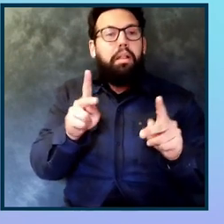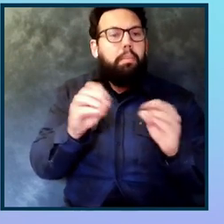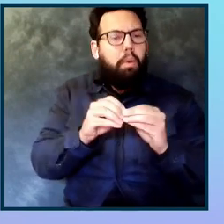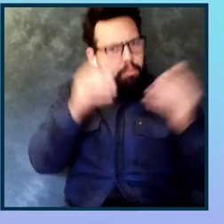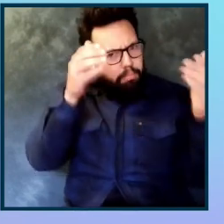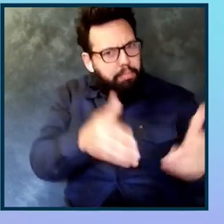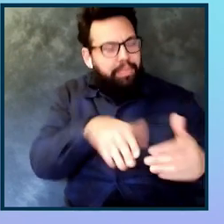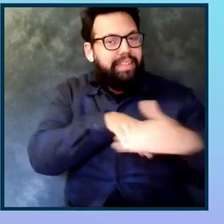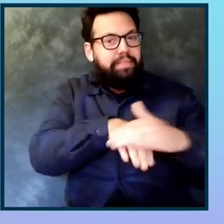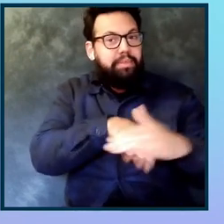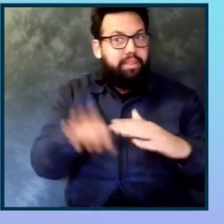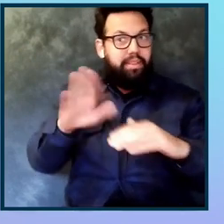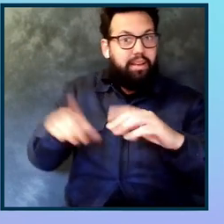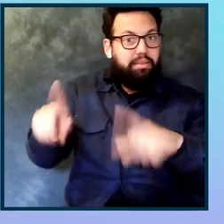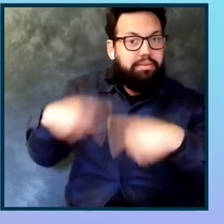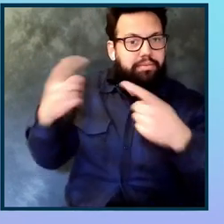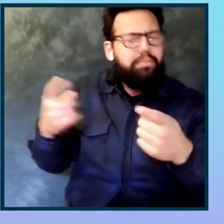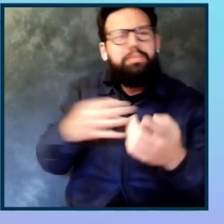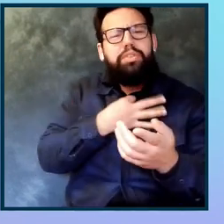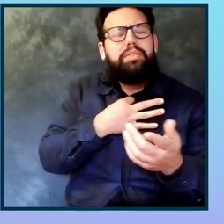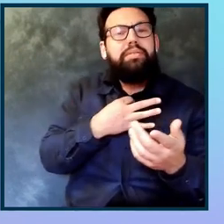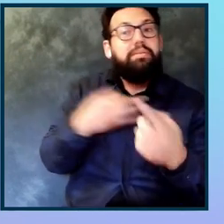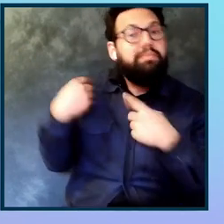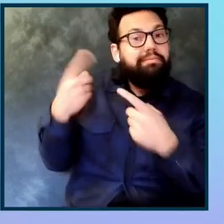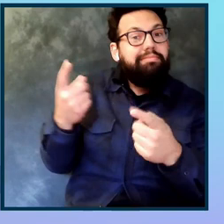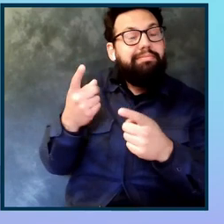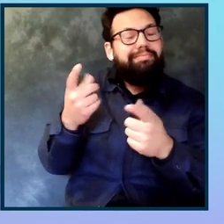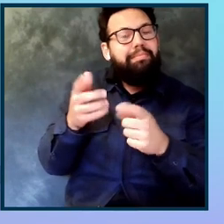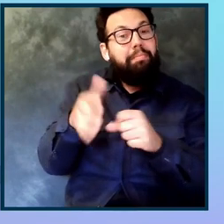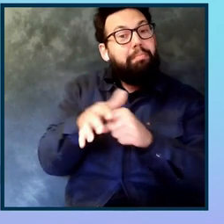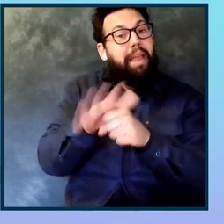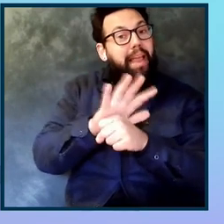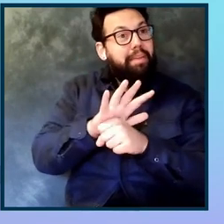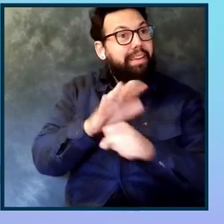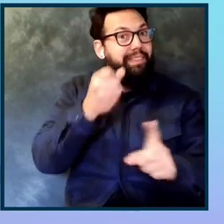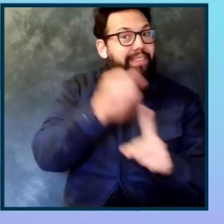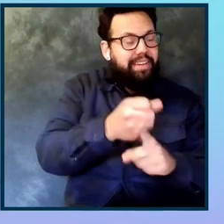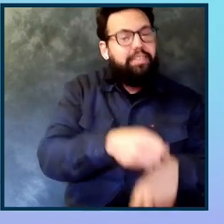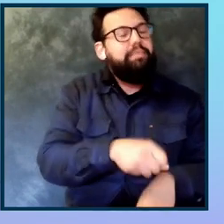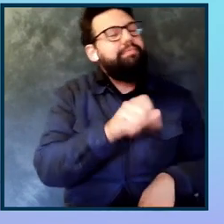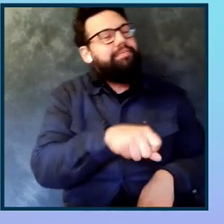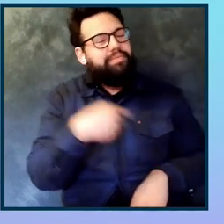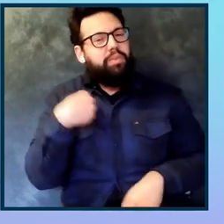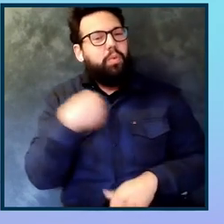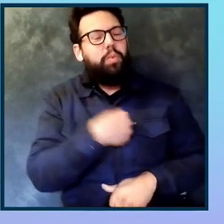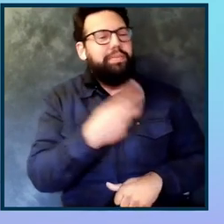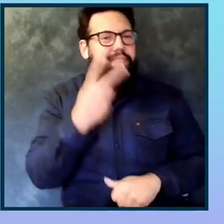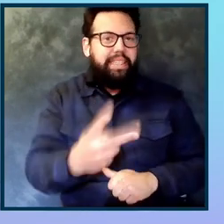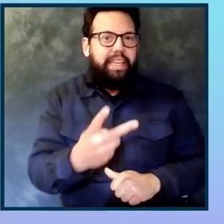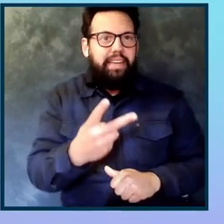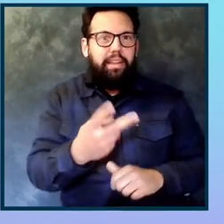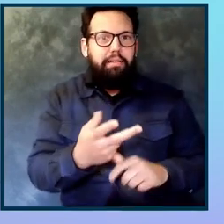So how has the pandemic affected? Yeah. We've seen the velocity of accessibility increase throughout. We are seeing